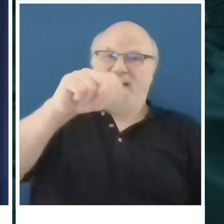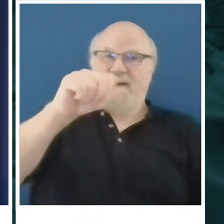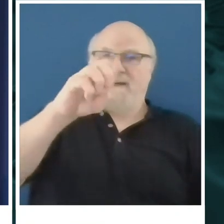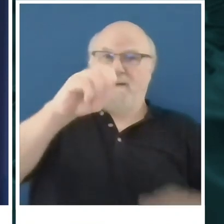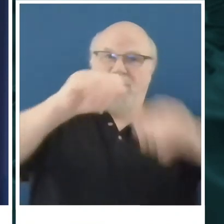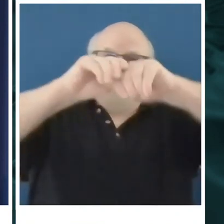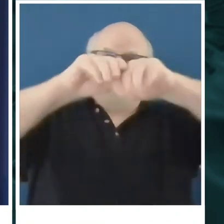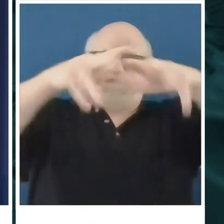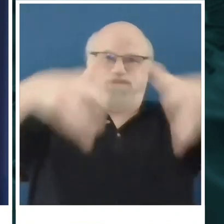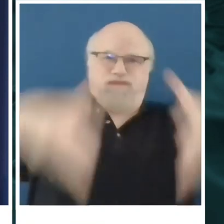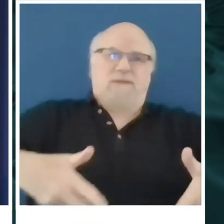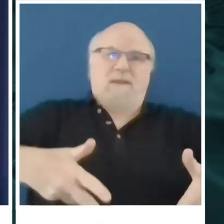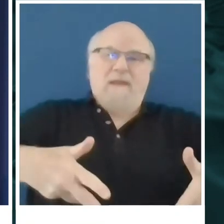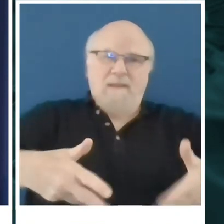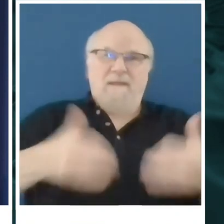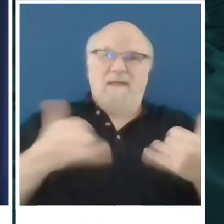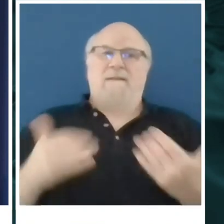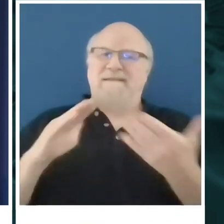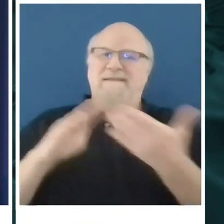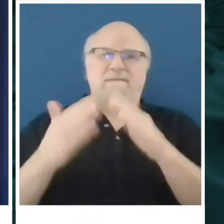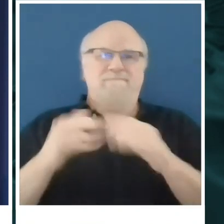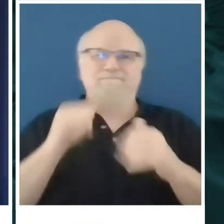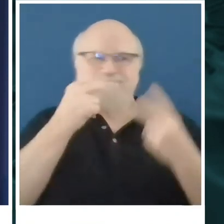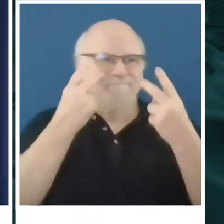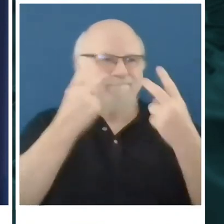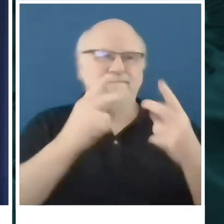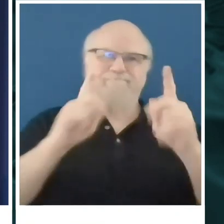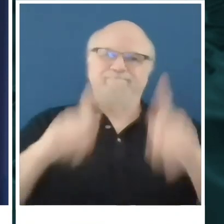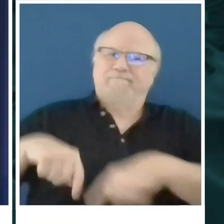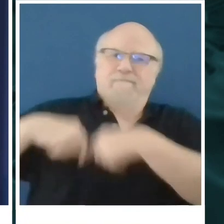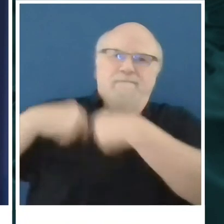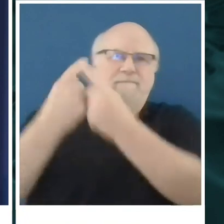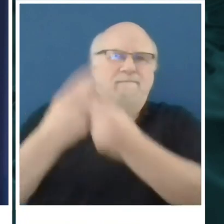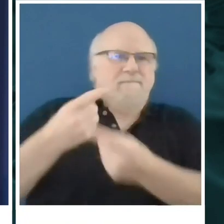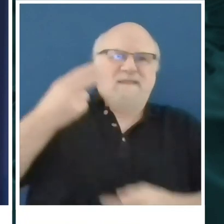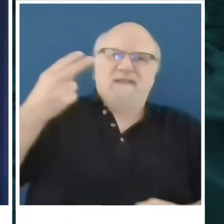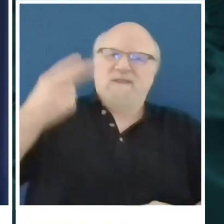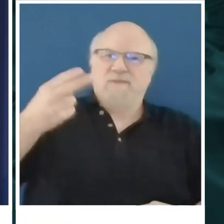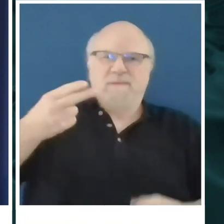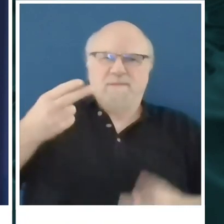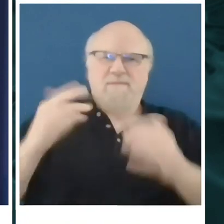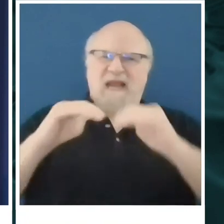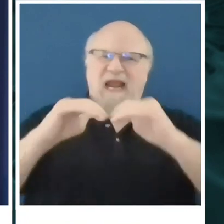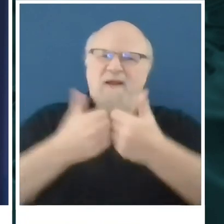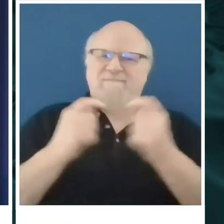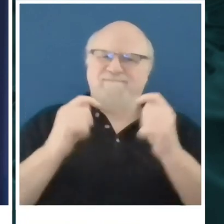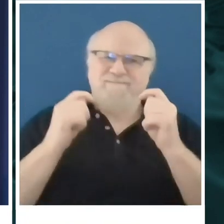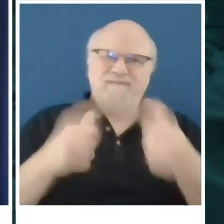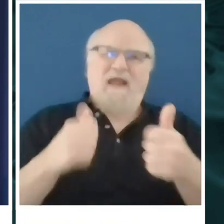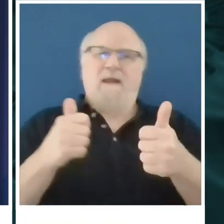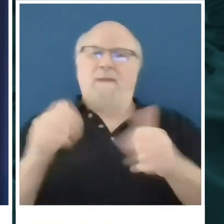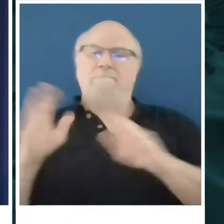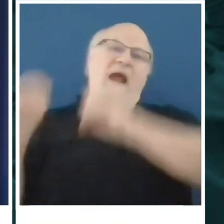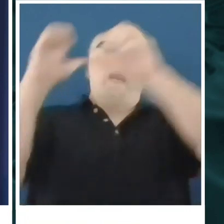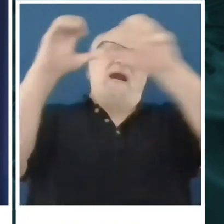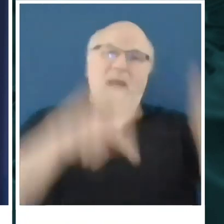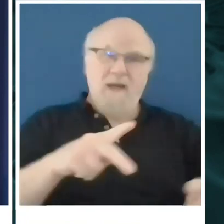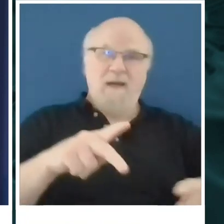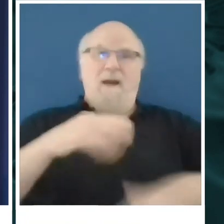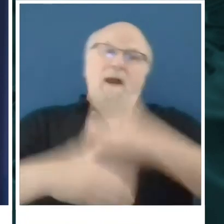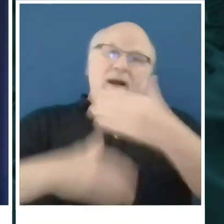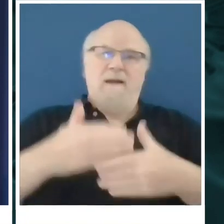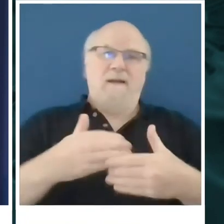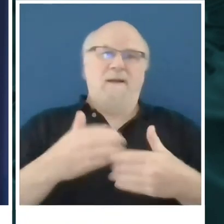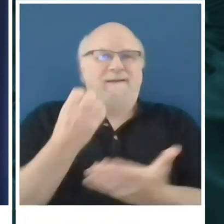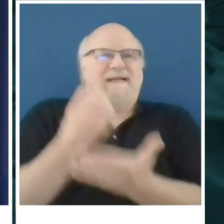this city has seen it in recent history. The question will be how quickly do we rebound since this is a widespread economic crisis